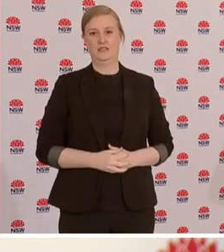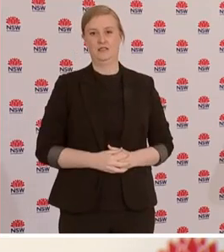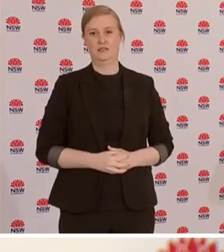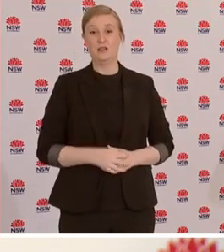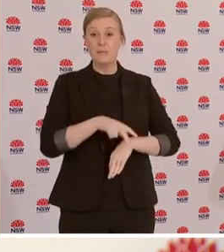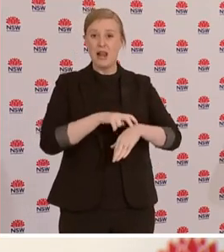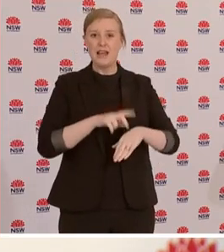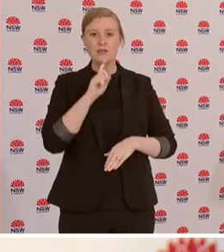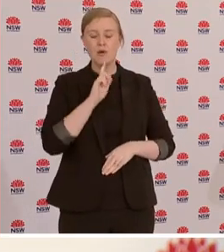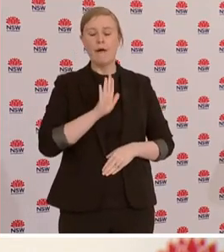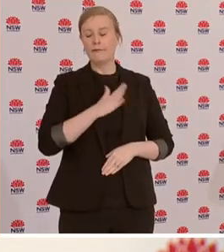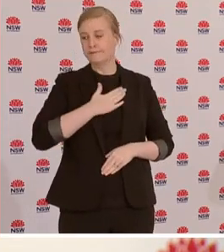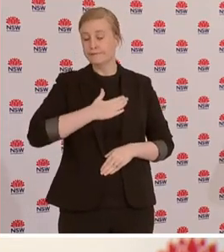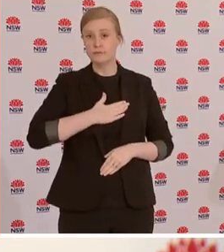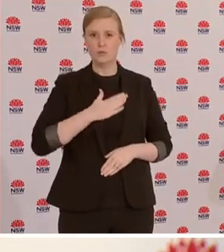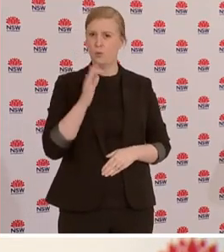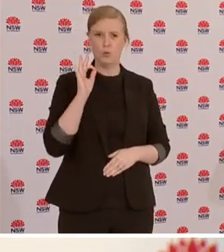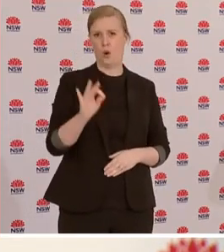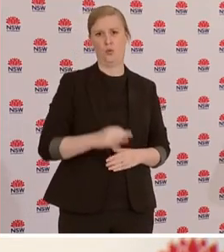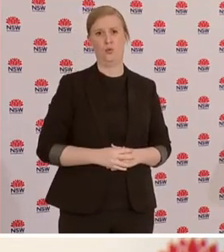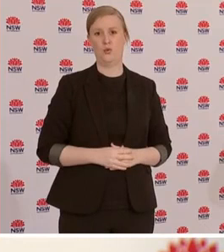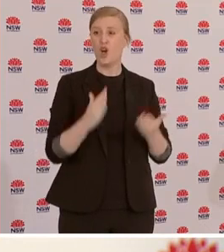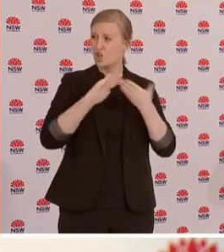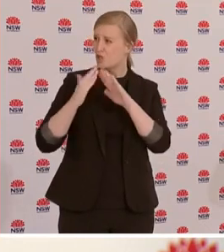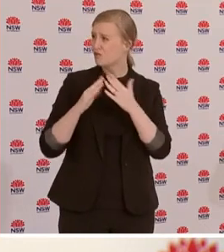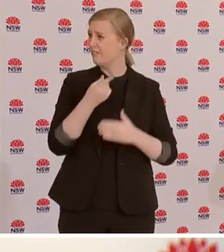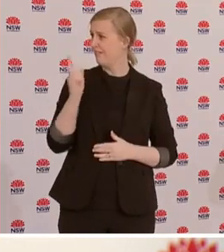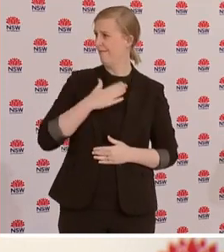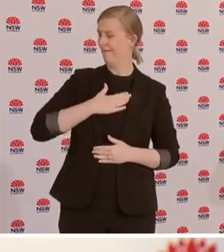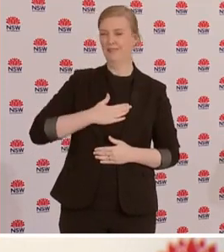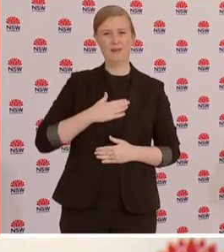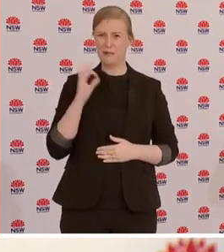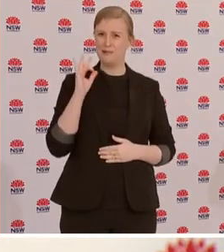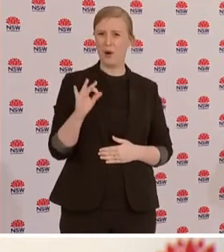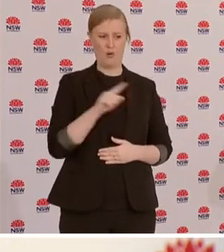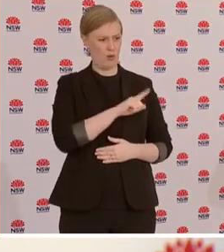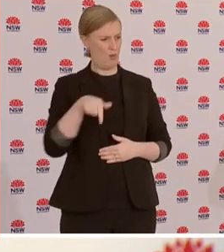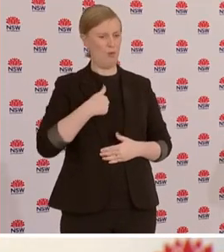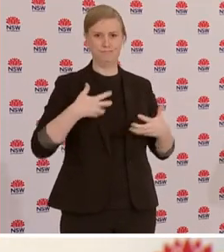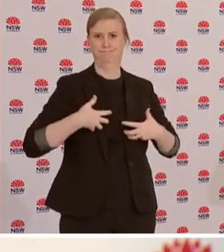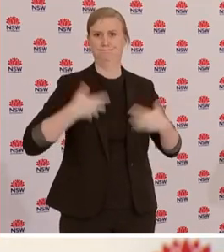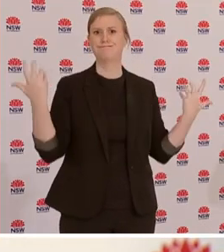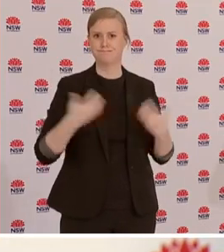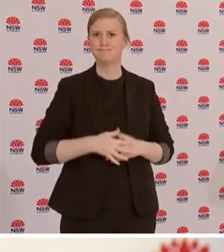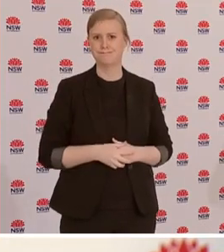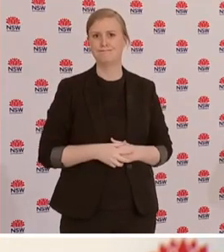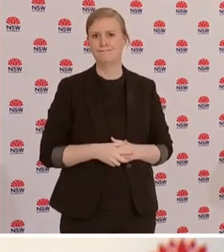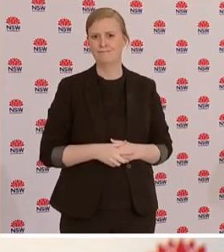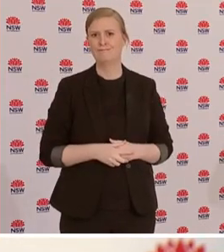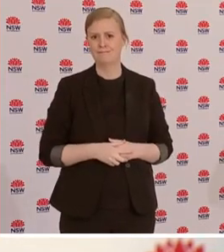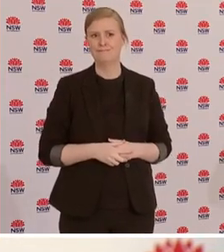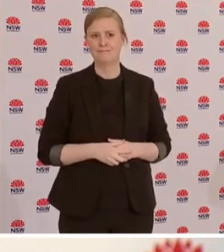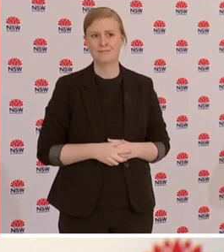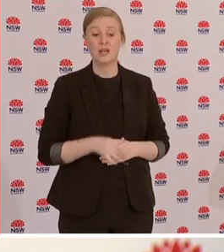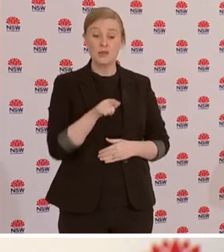overwhelming the support to police and in particular you reference the police horse. Look, you know, that person has been charged with animal